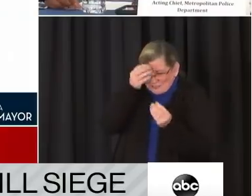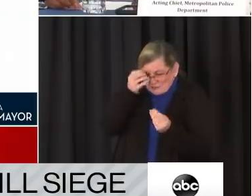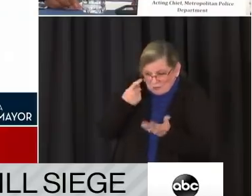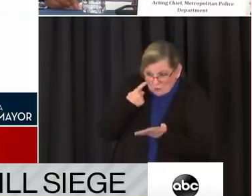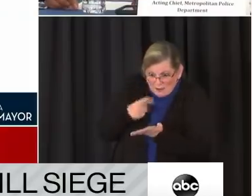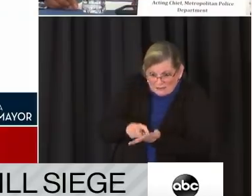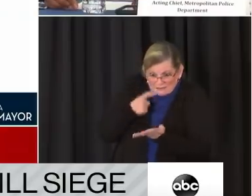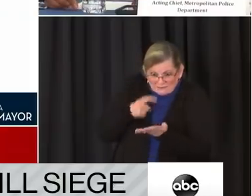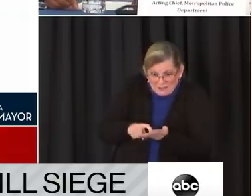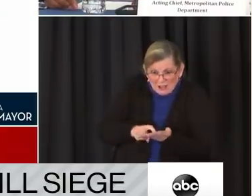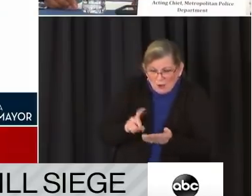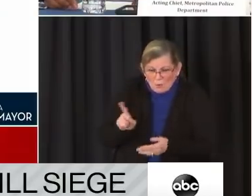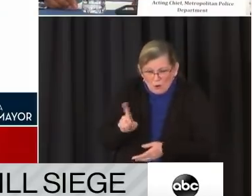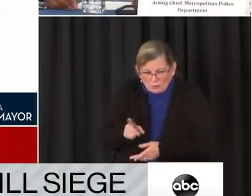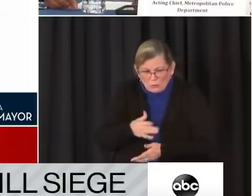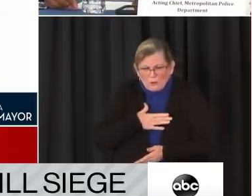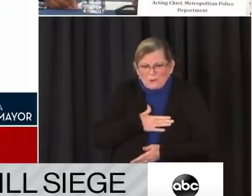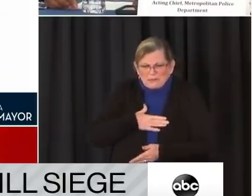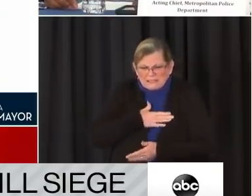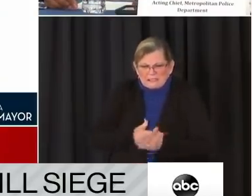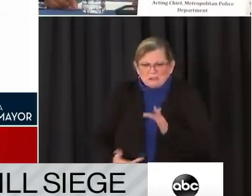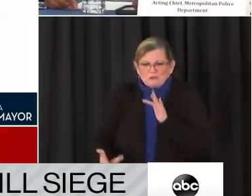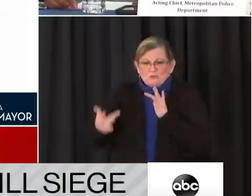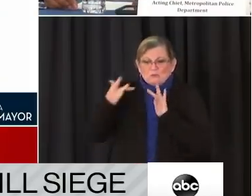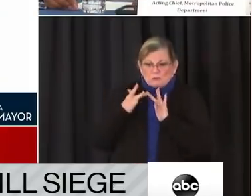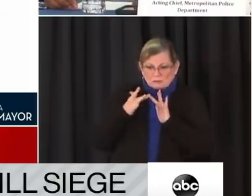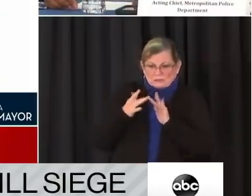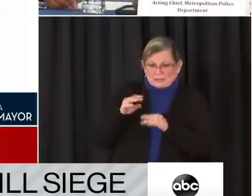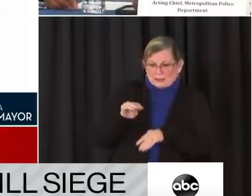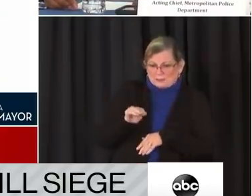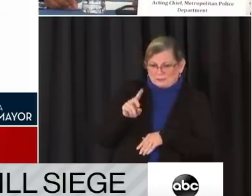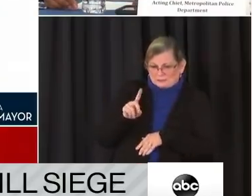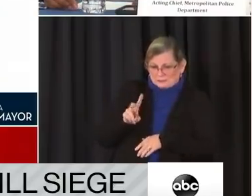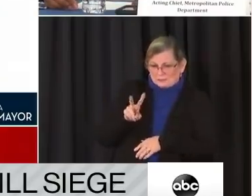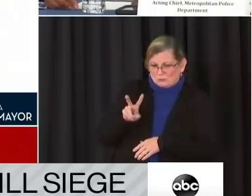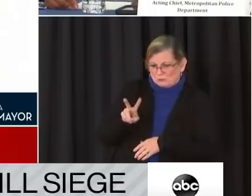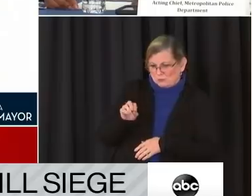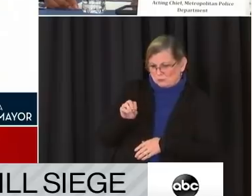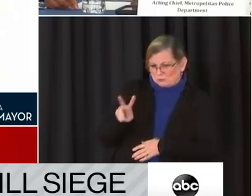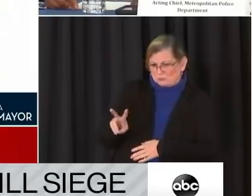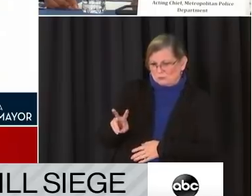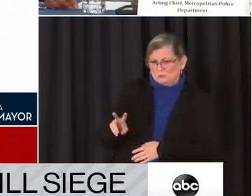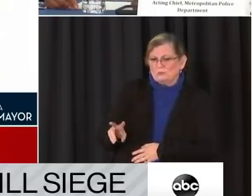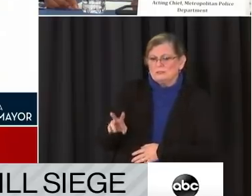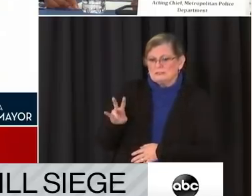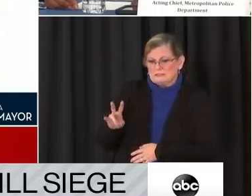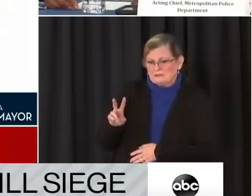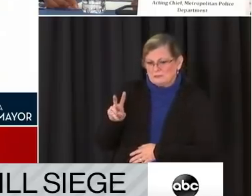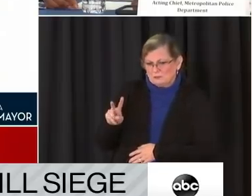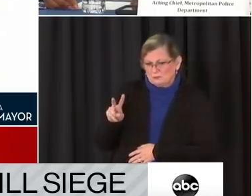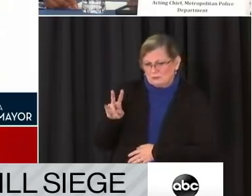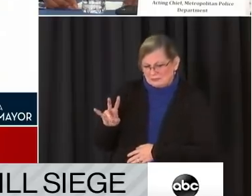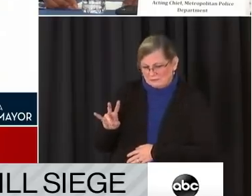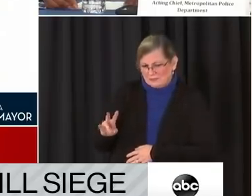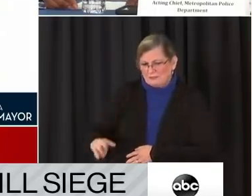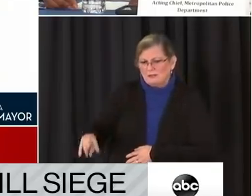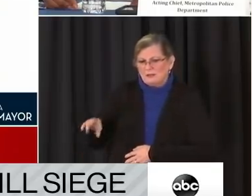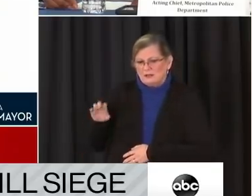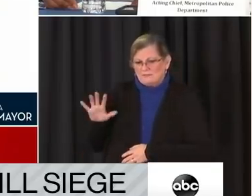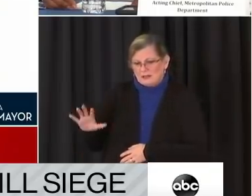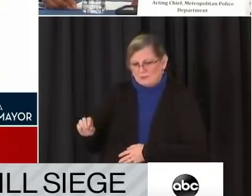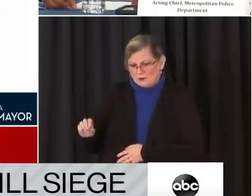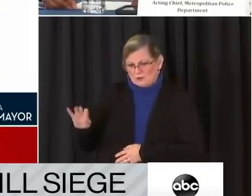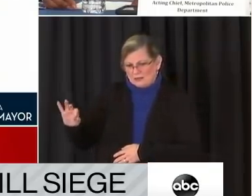or whereabouts is encouraged to reach out to MPD at 202-727-9099 or text us at